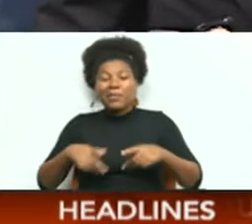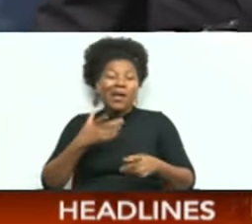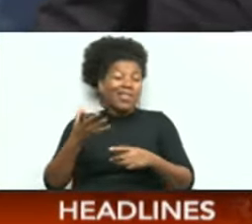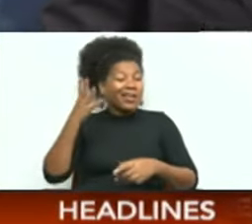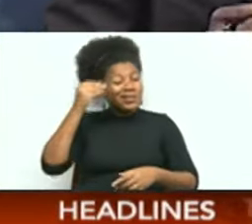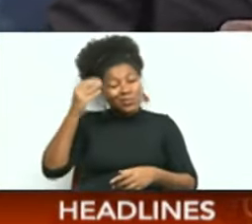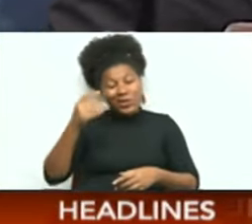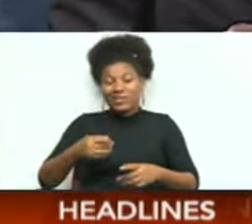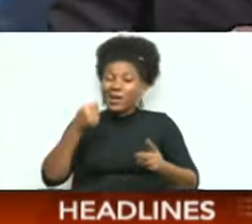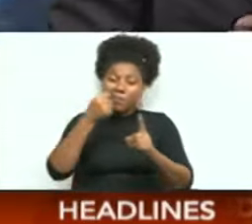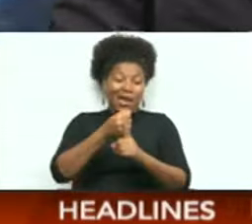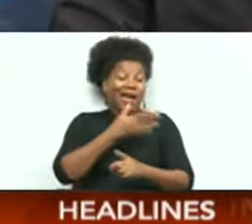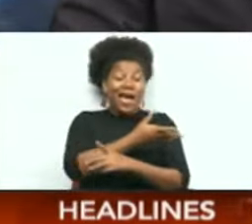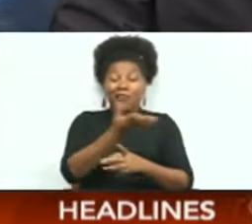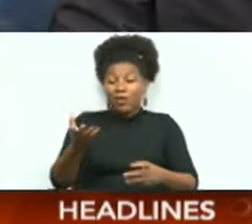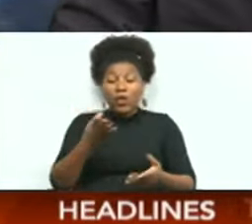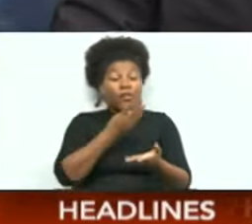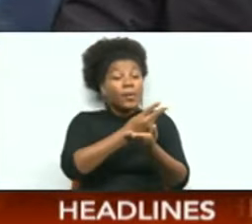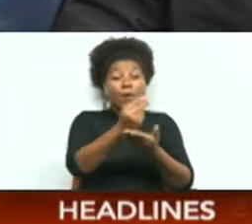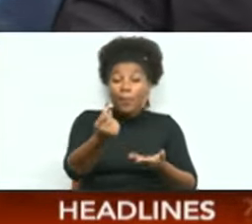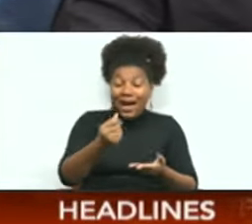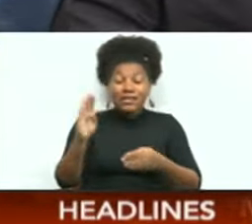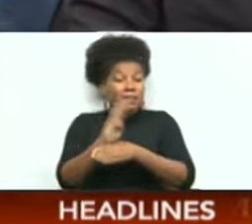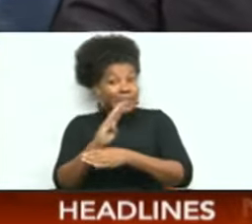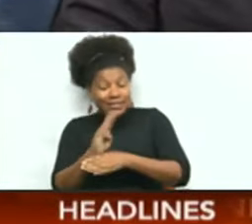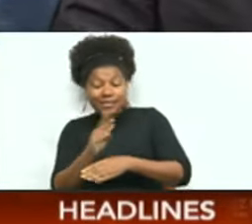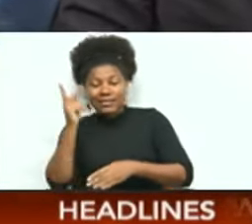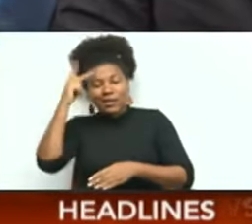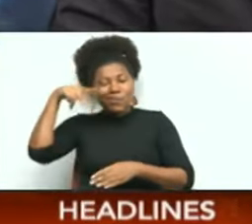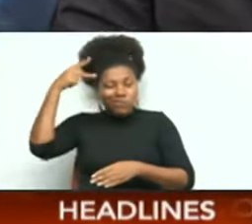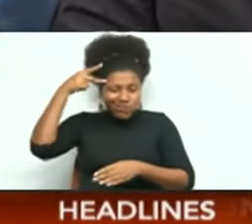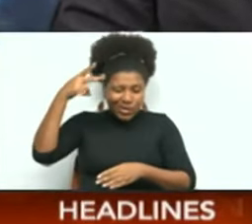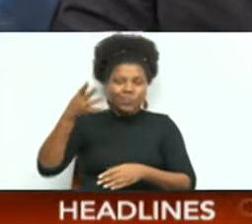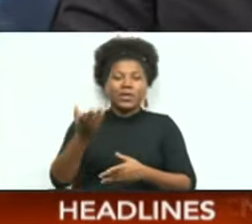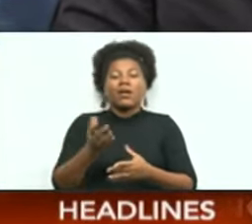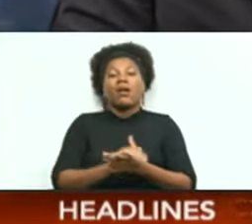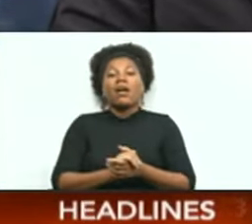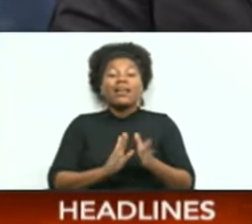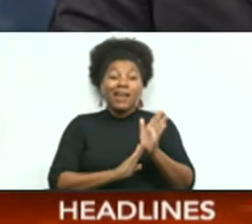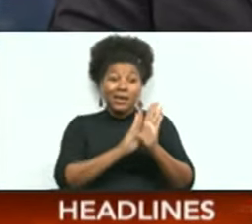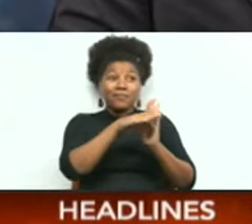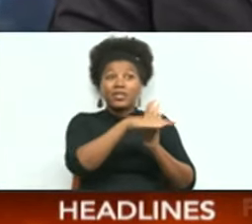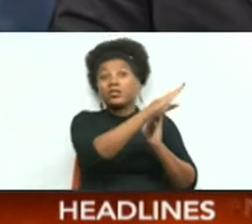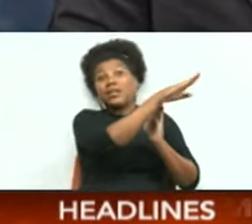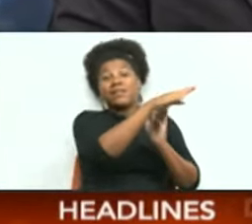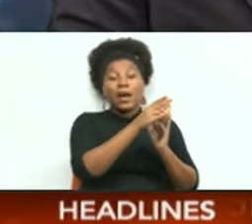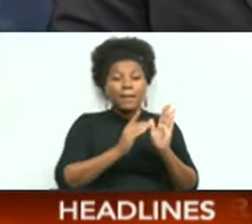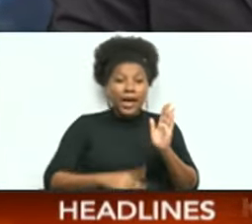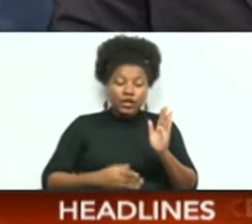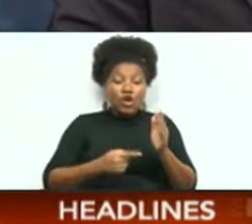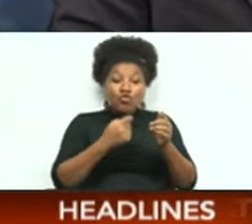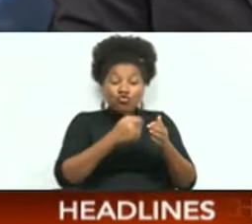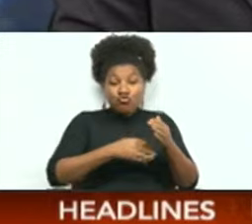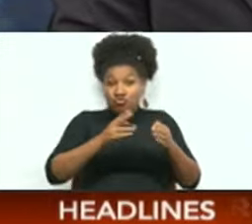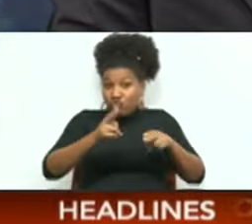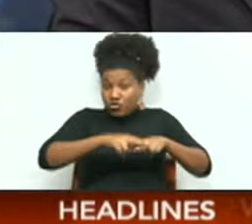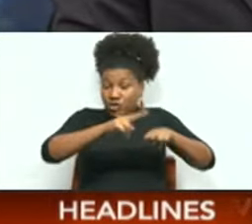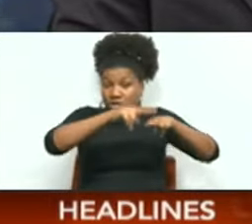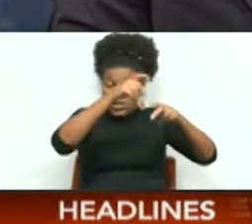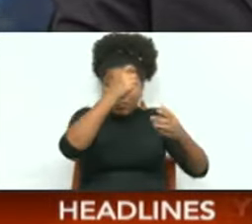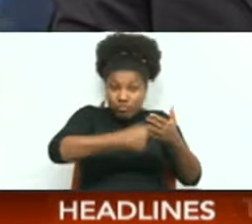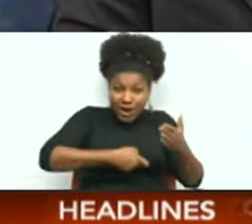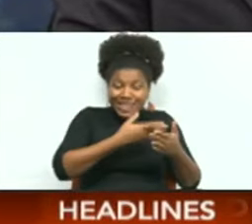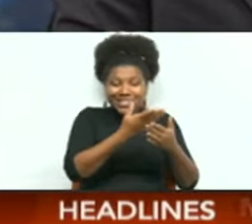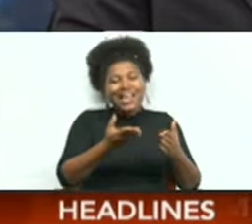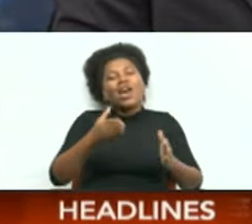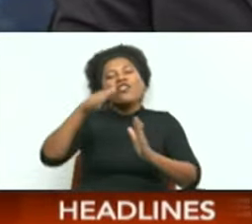everyone from consumers to businesses to policymakers. In an inflationary environment, rising prices inevitably reduce the purchasing power